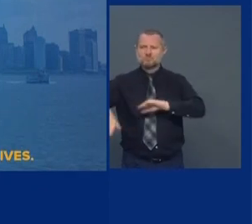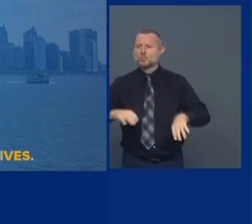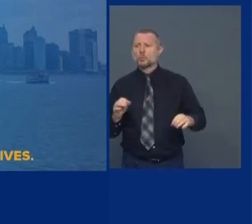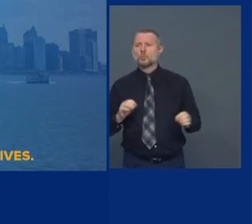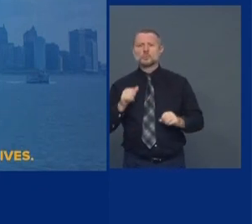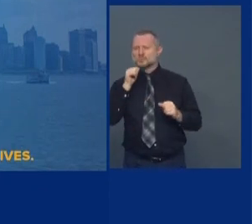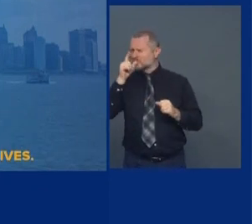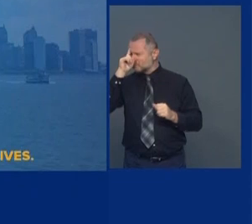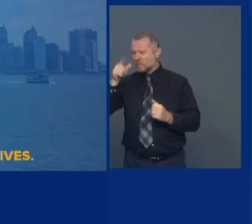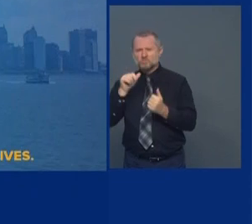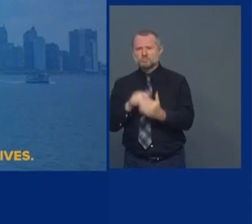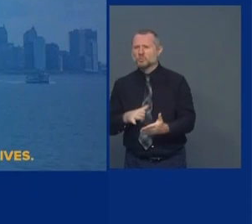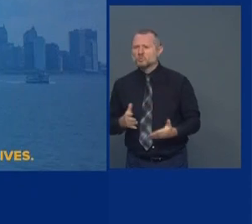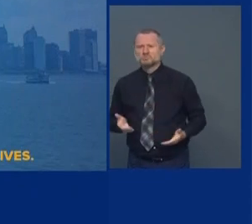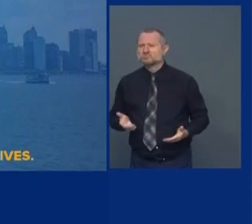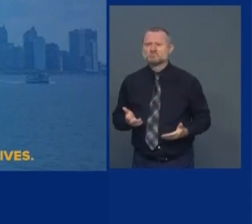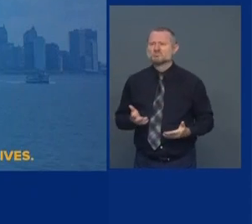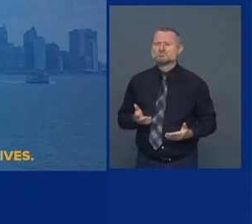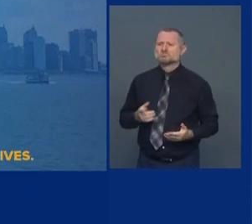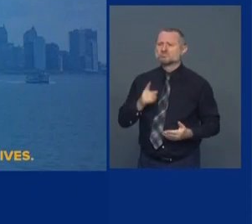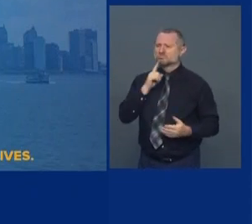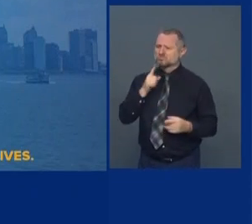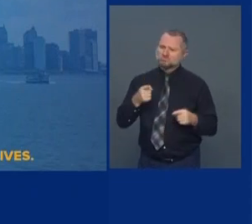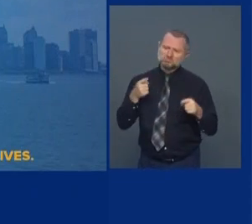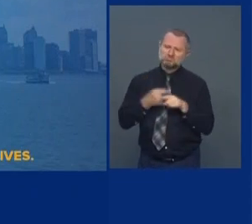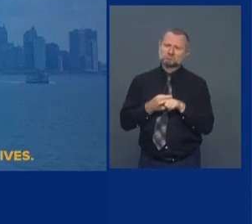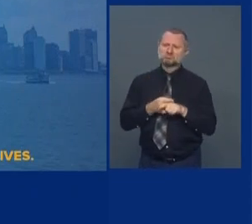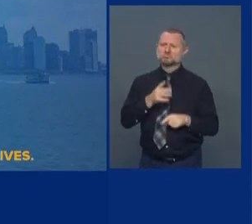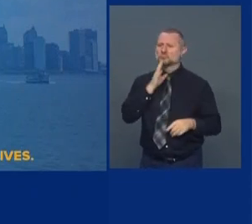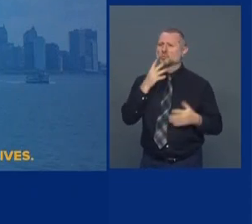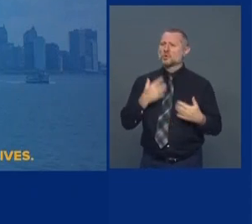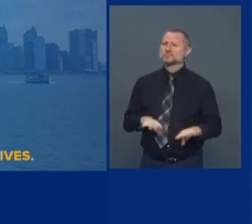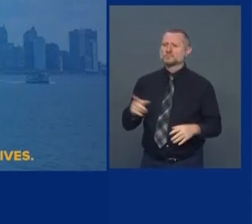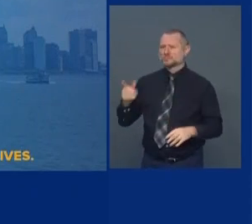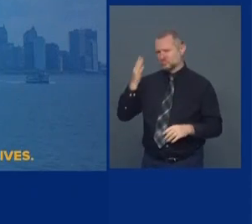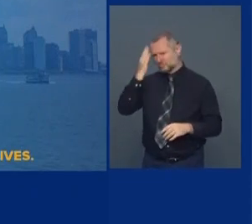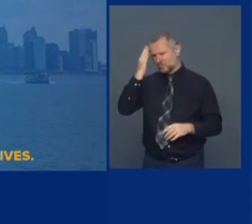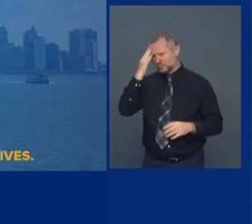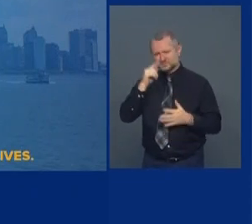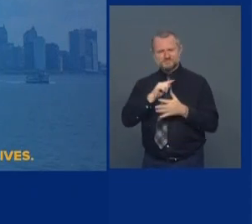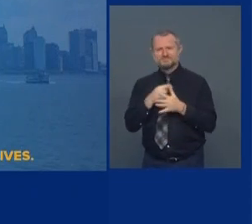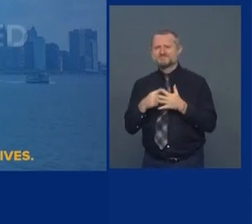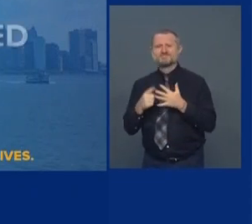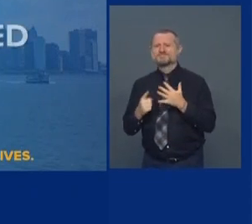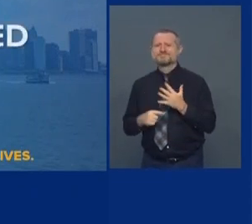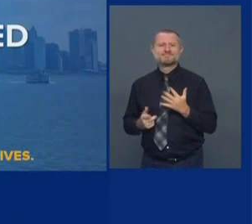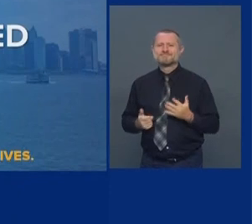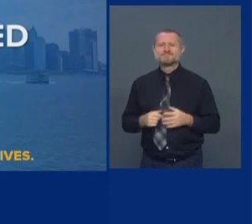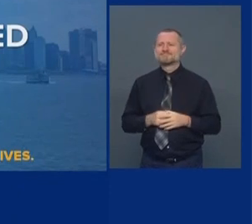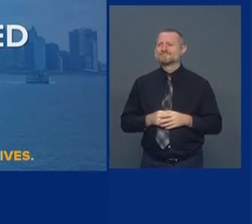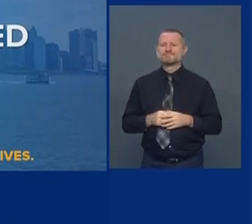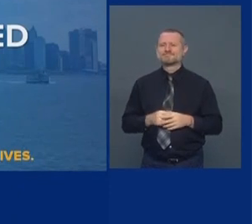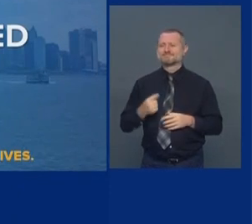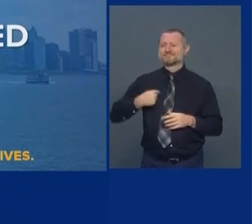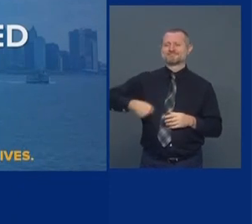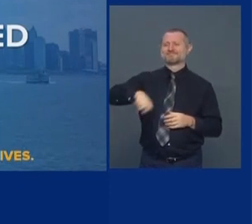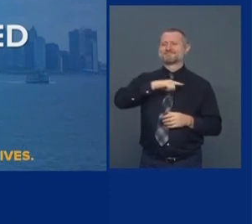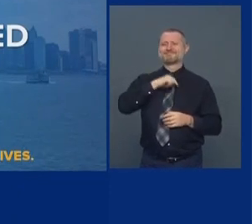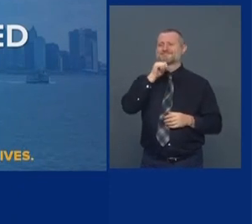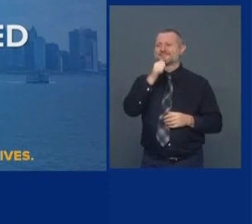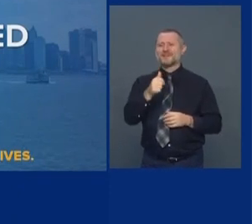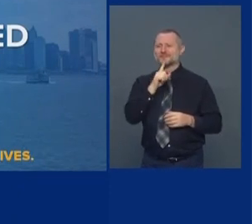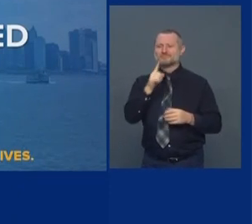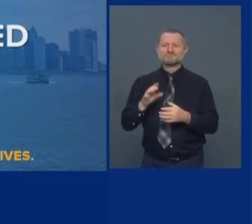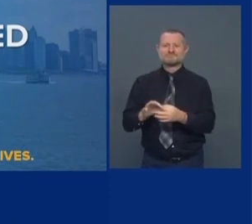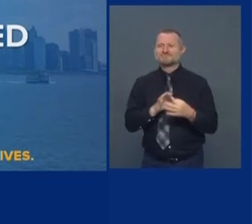It's totally contrary to everything you know. We're not acting in a spirit of unity. It's not